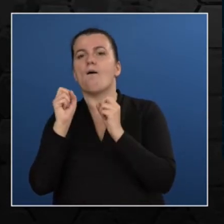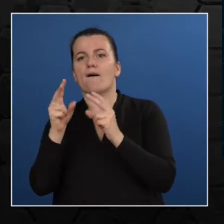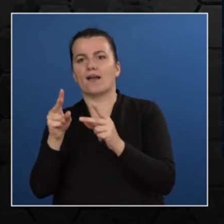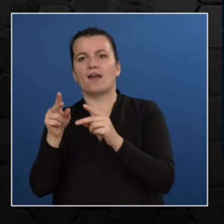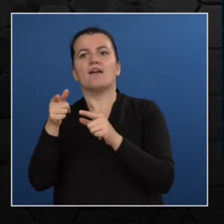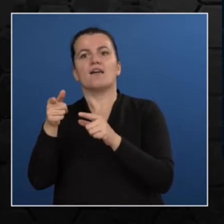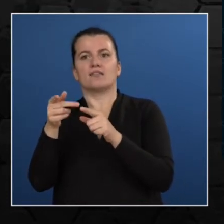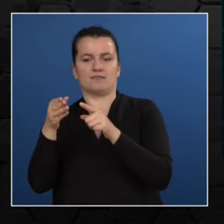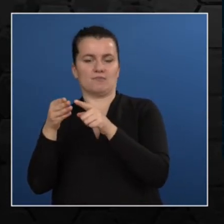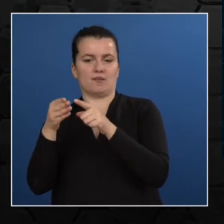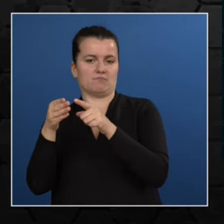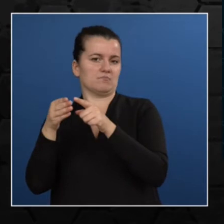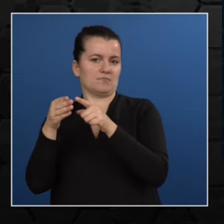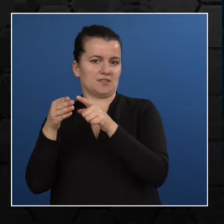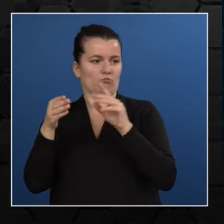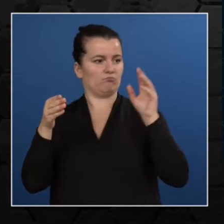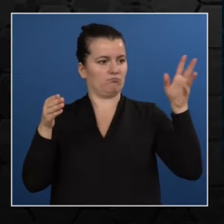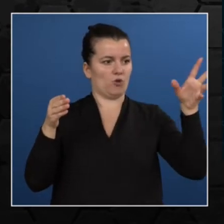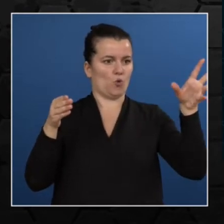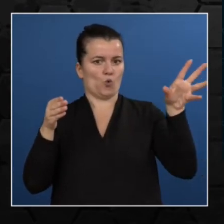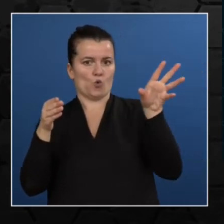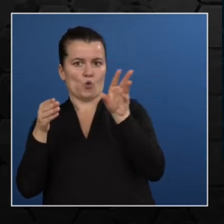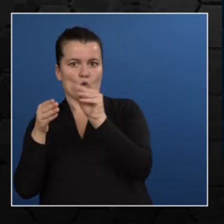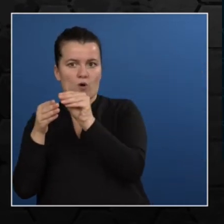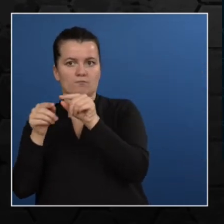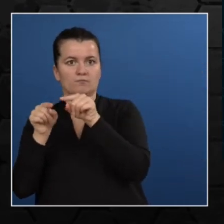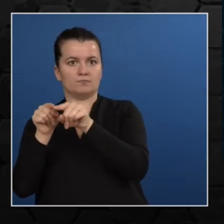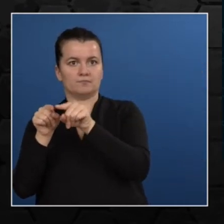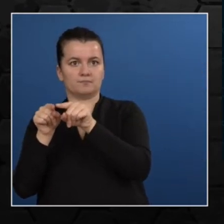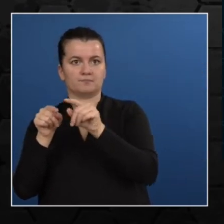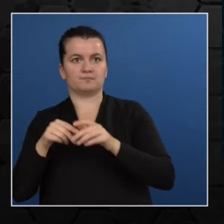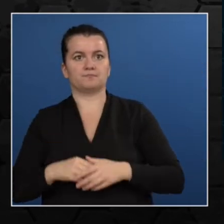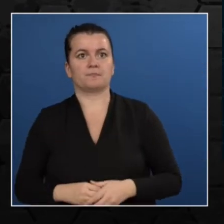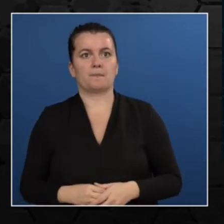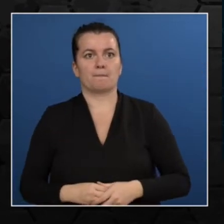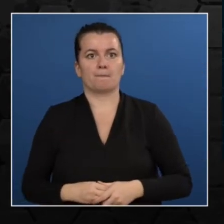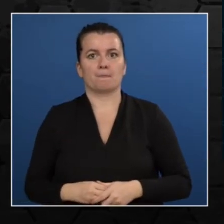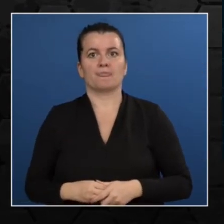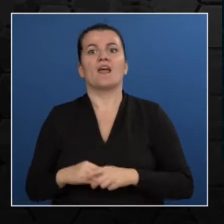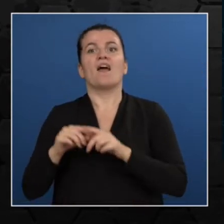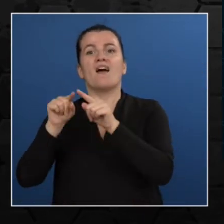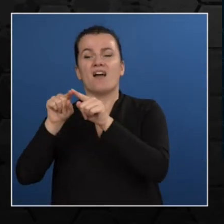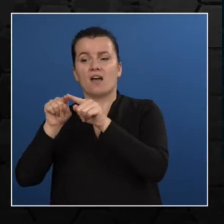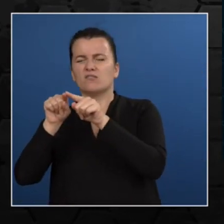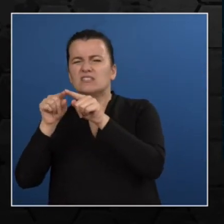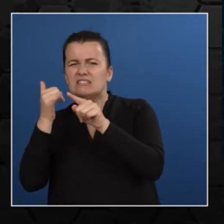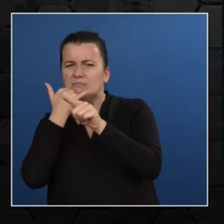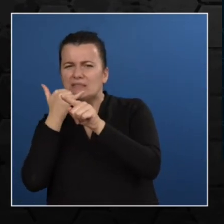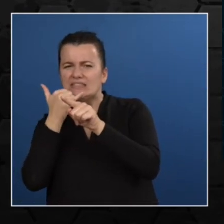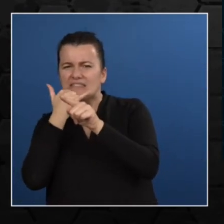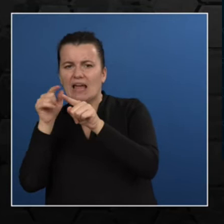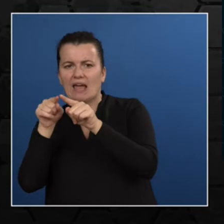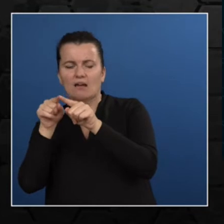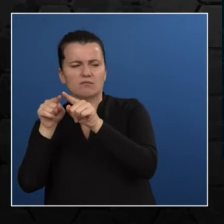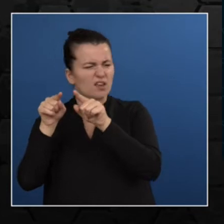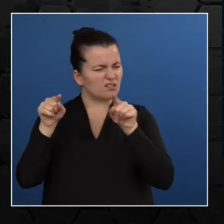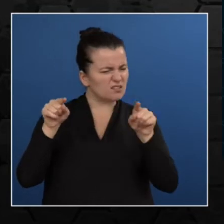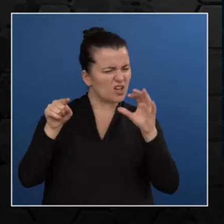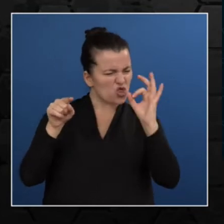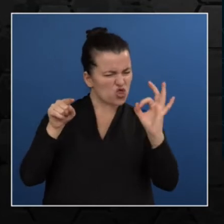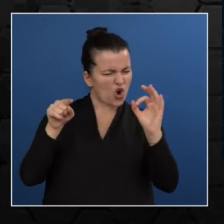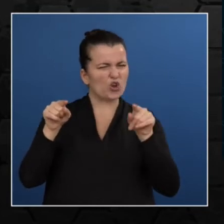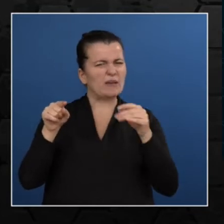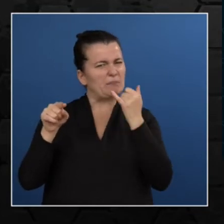as we're propagating all the way back, at each node, we're going to check how much each node